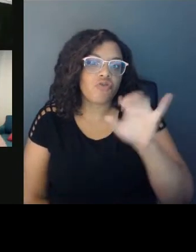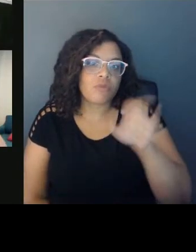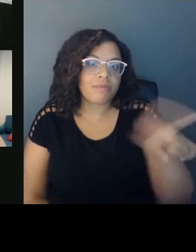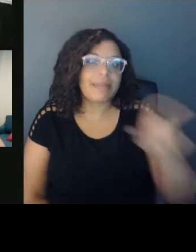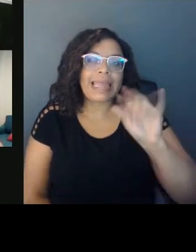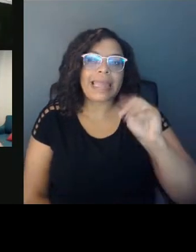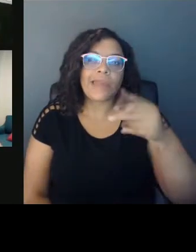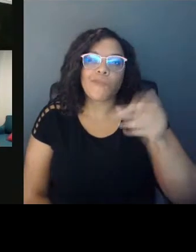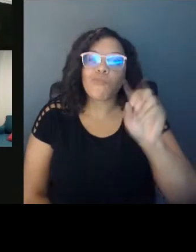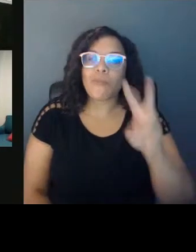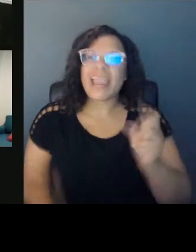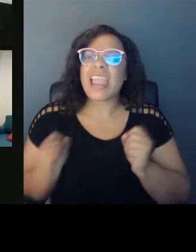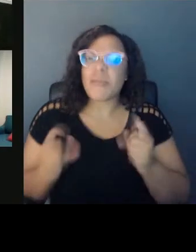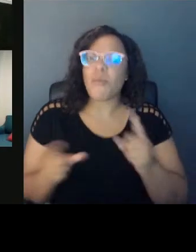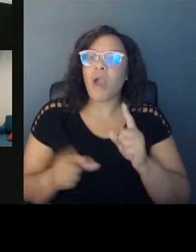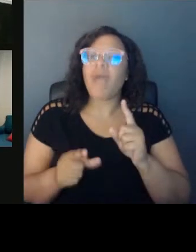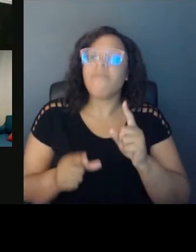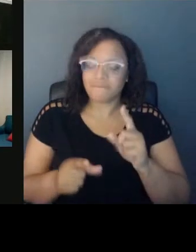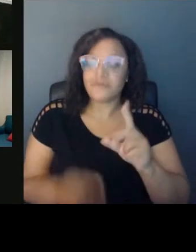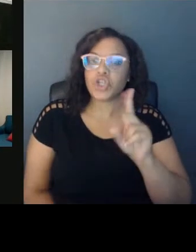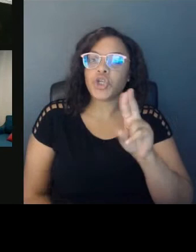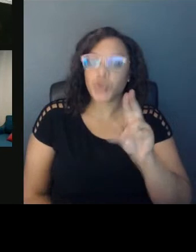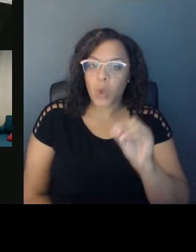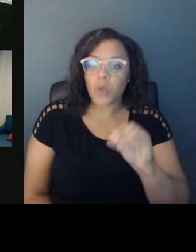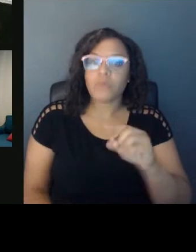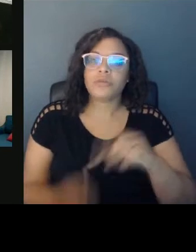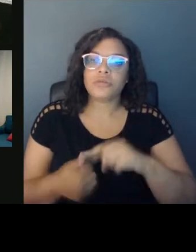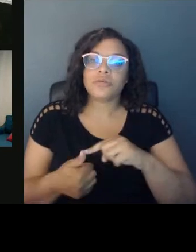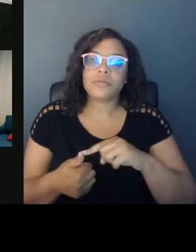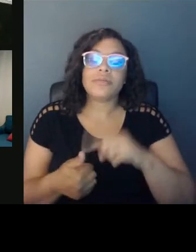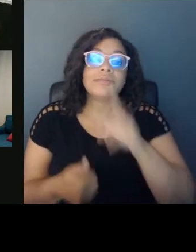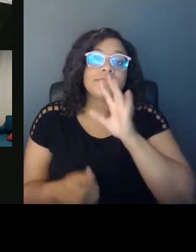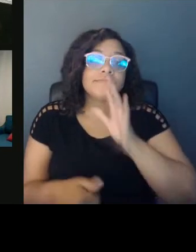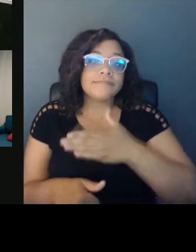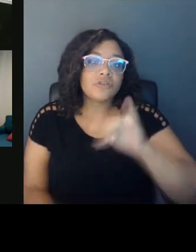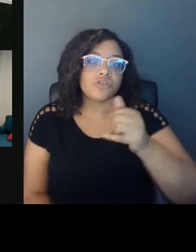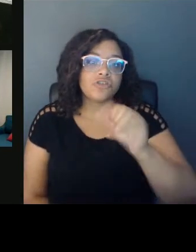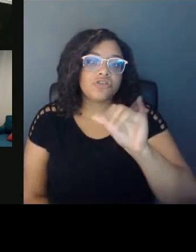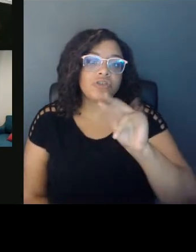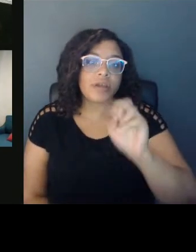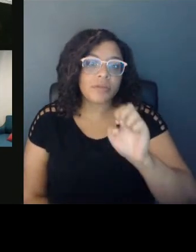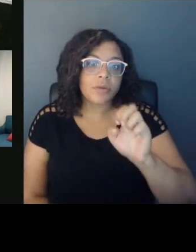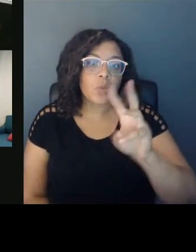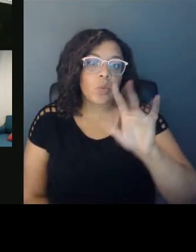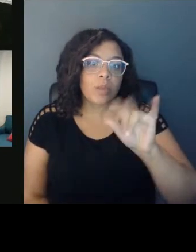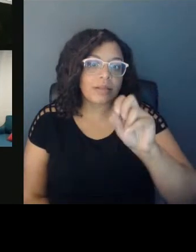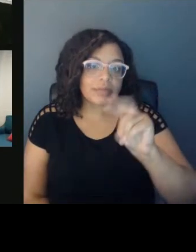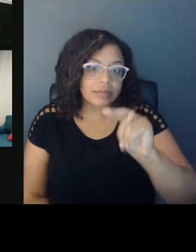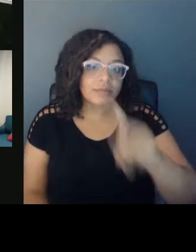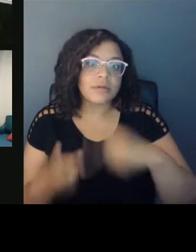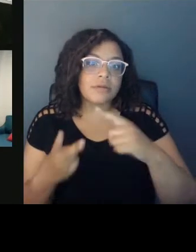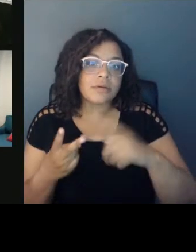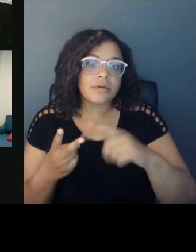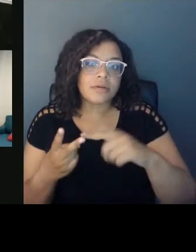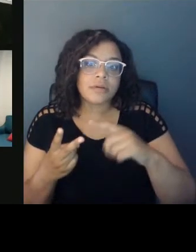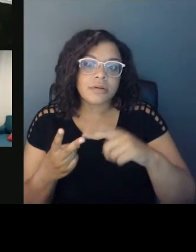Shea Cherie, featuring vocalist Jasmine R. Wilson, and pianist Joey